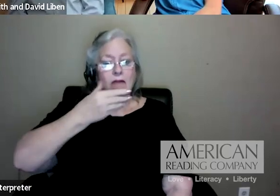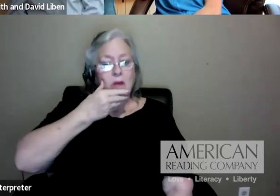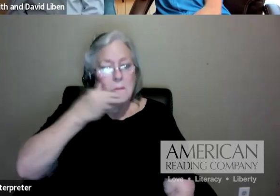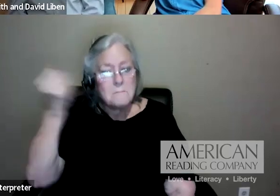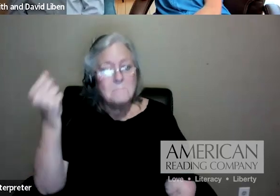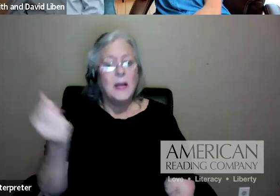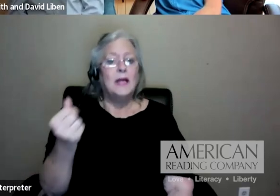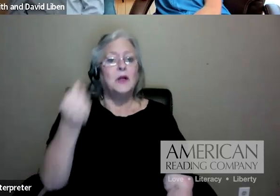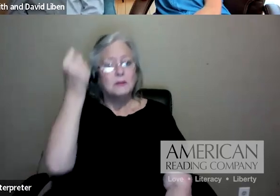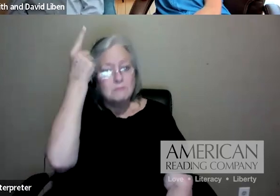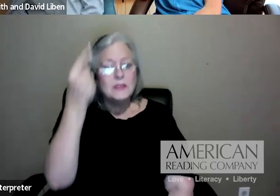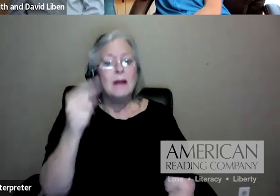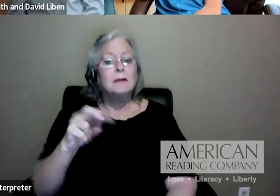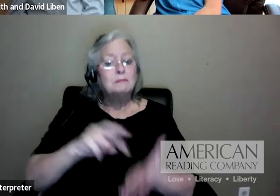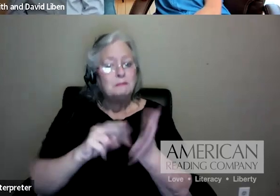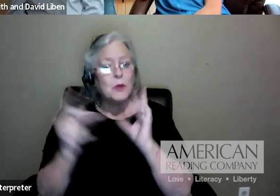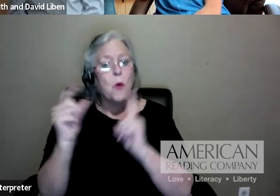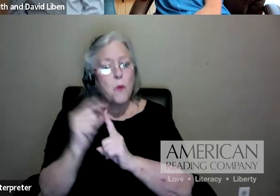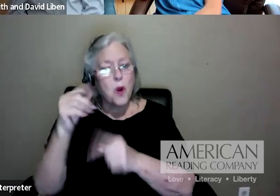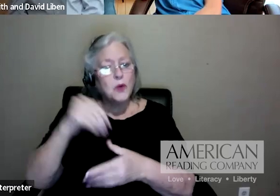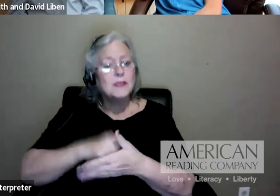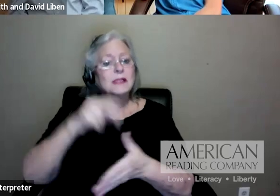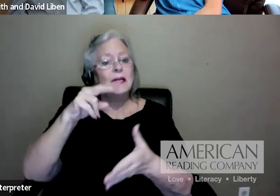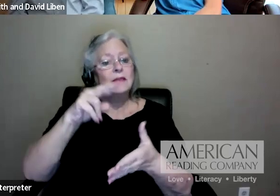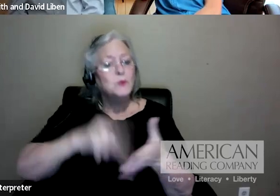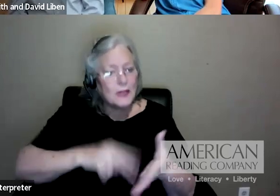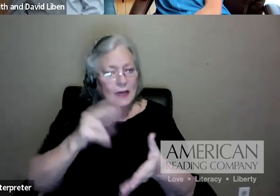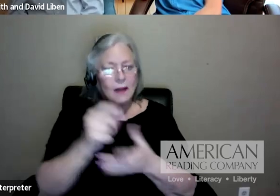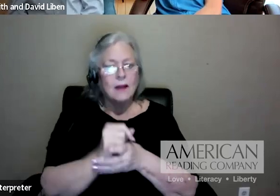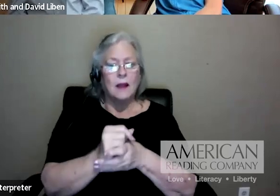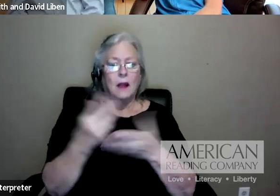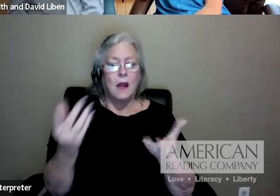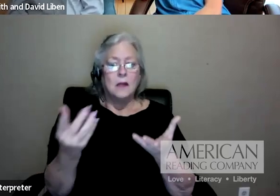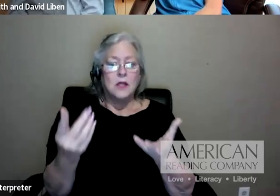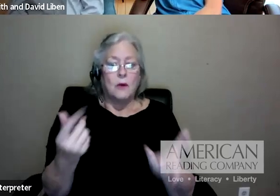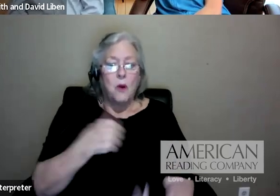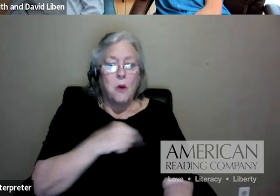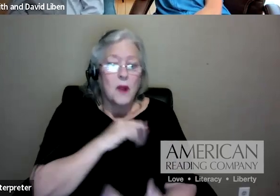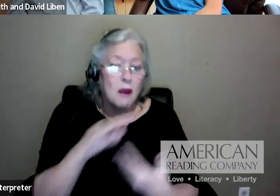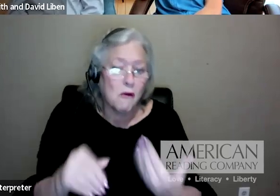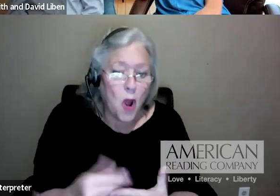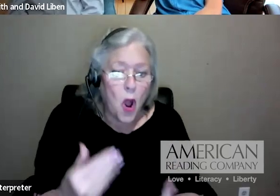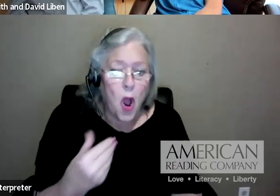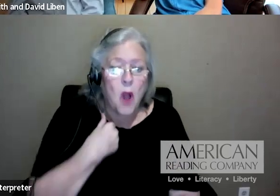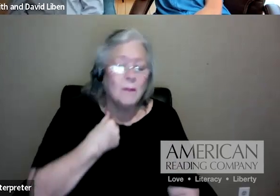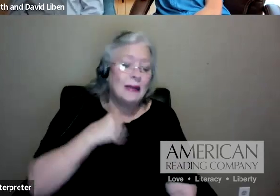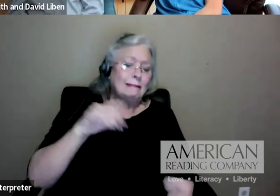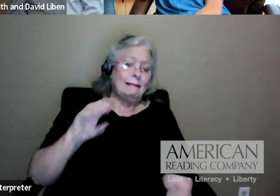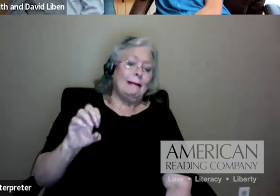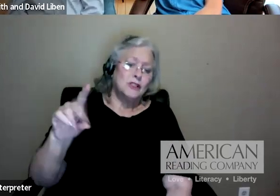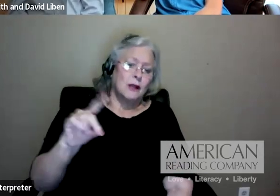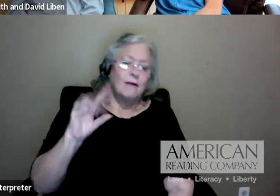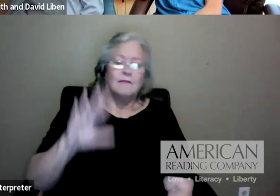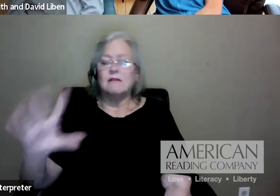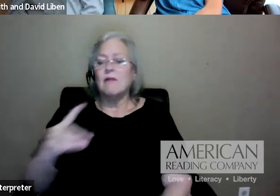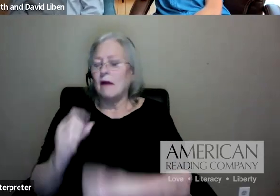have not been an educator for 55 years or so, like I have, because you're not nearly as old, have heard the phrase vocabulary in context.